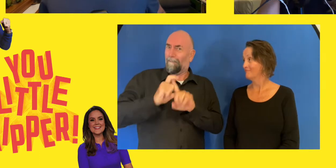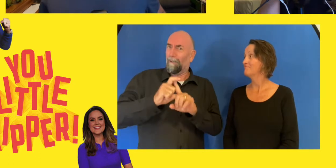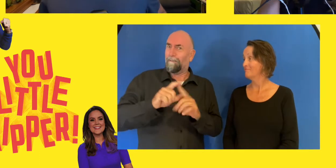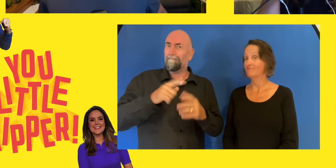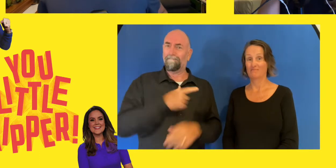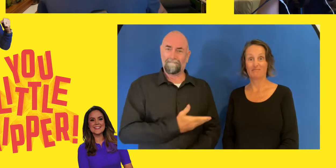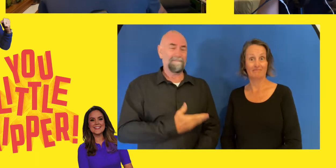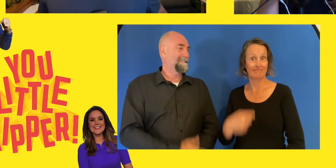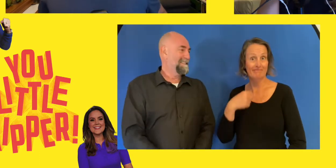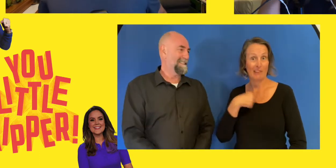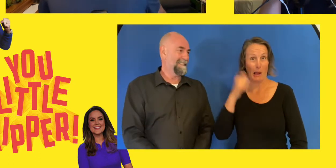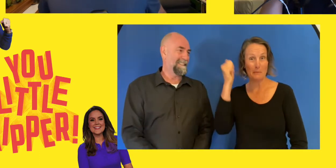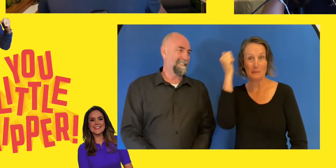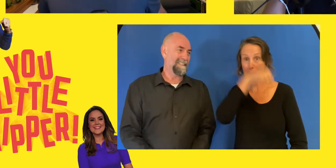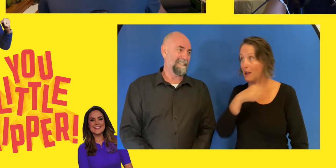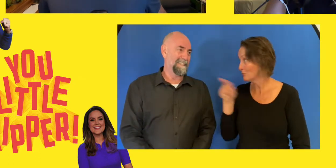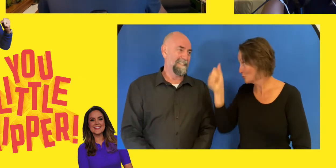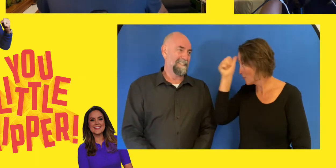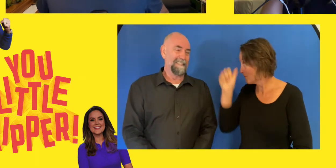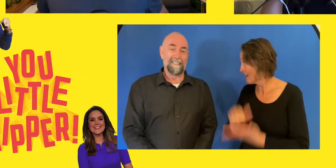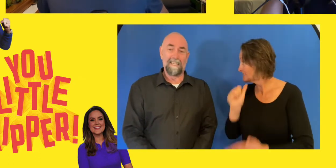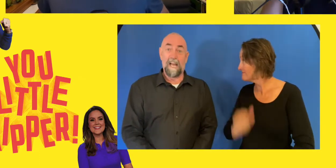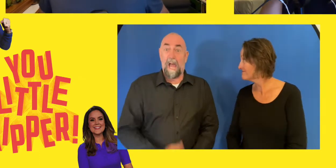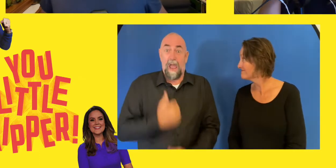that smart, did you, Kurt? I had no idea.